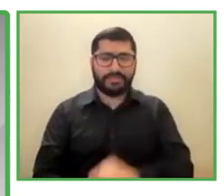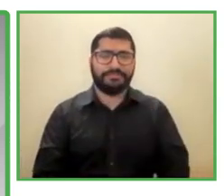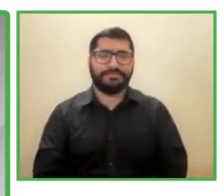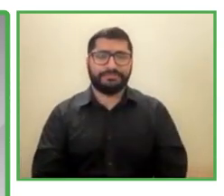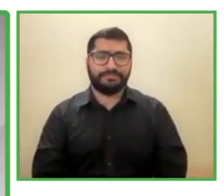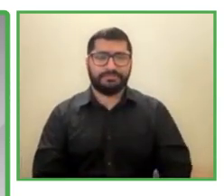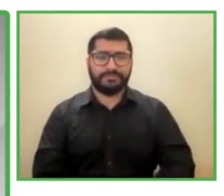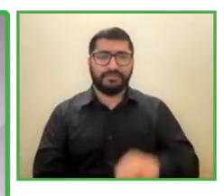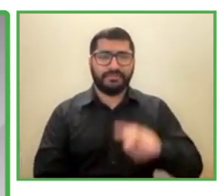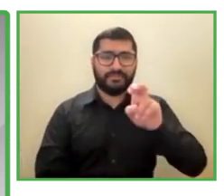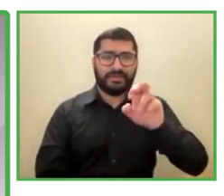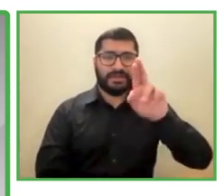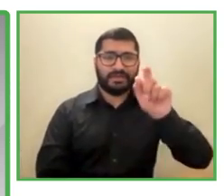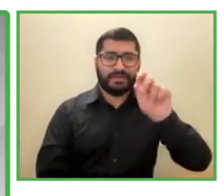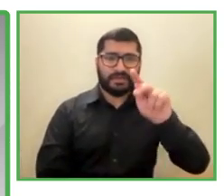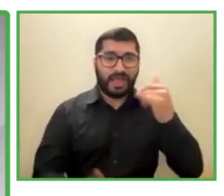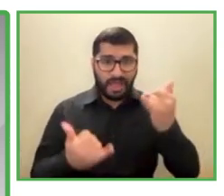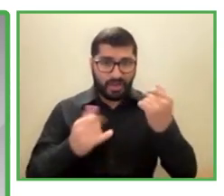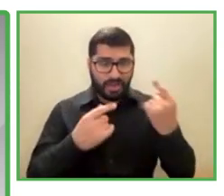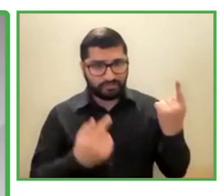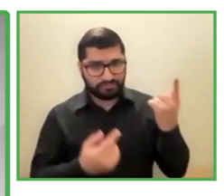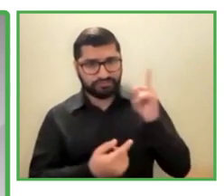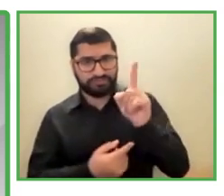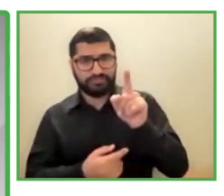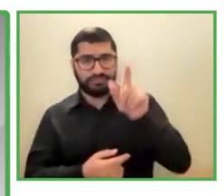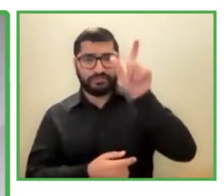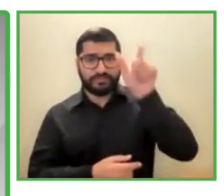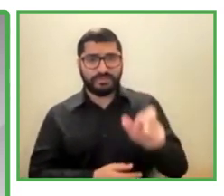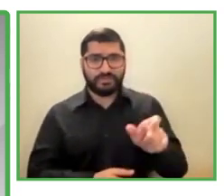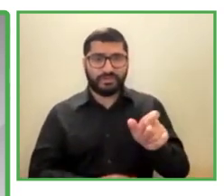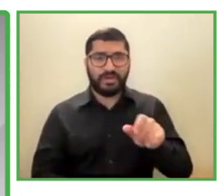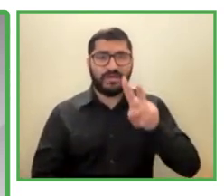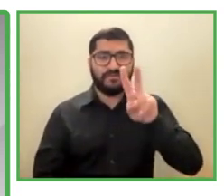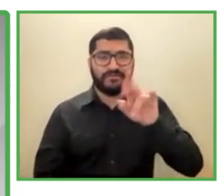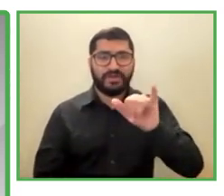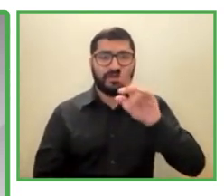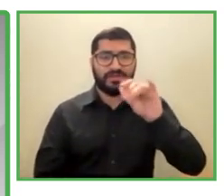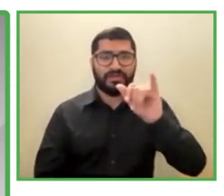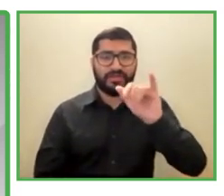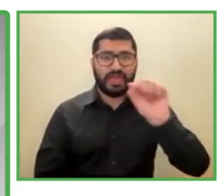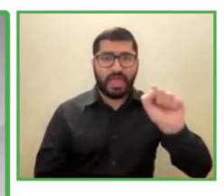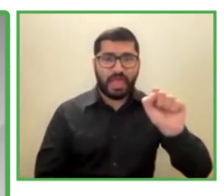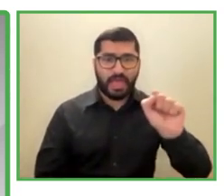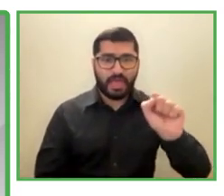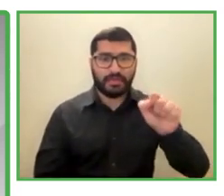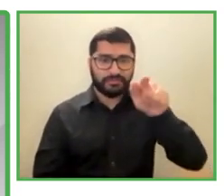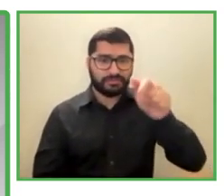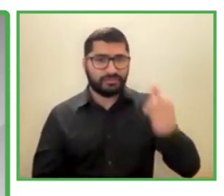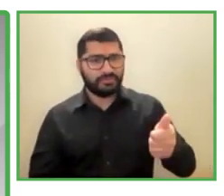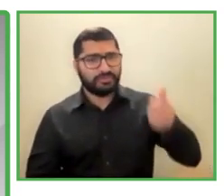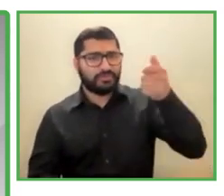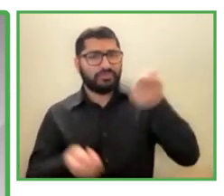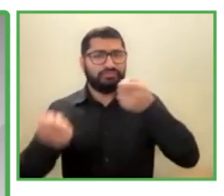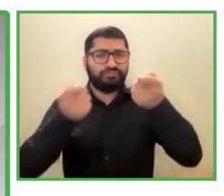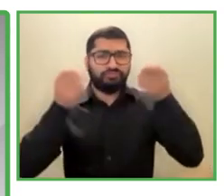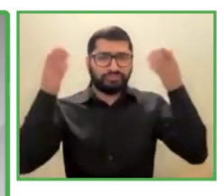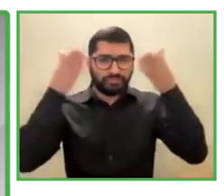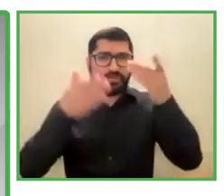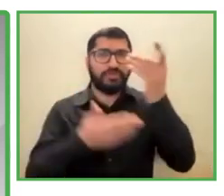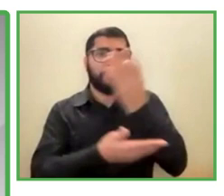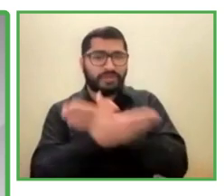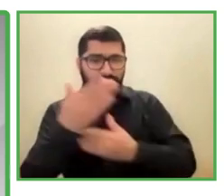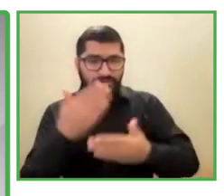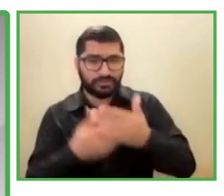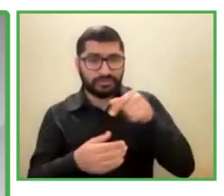you with Vidya Rao. She's the Director of Inclusion on Disability in Wilbur. She leads